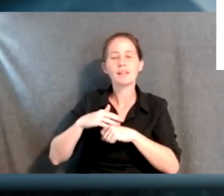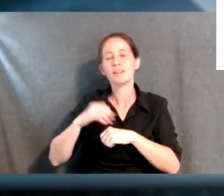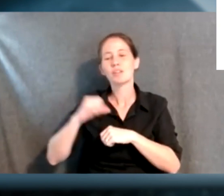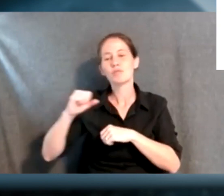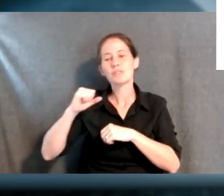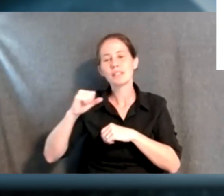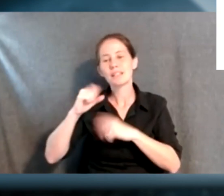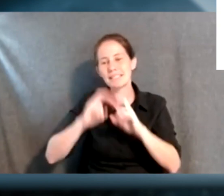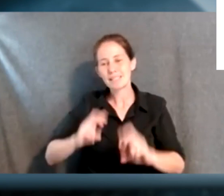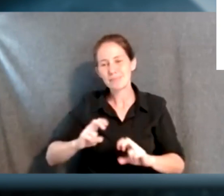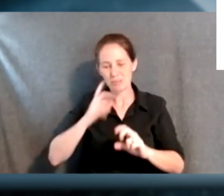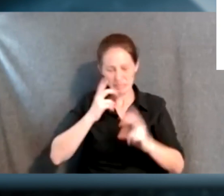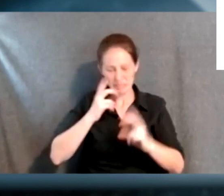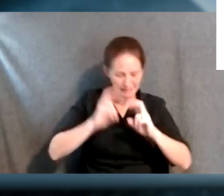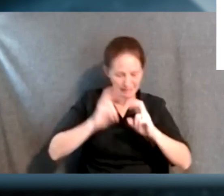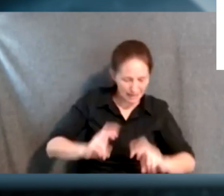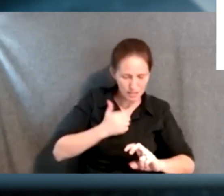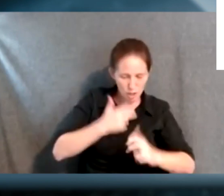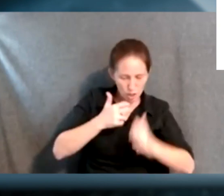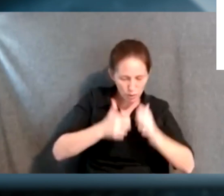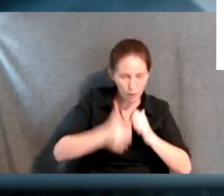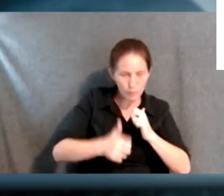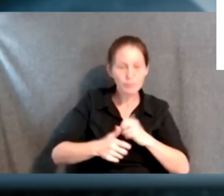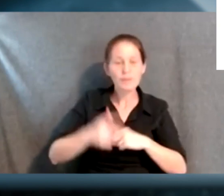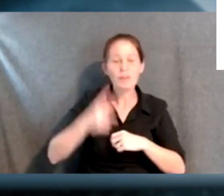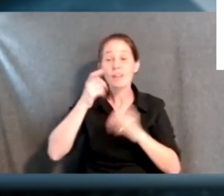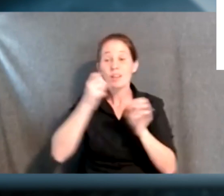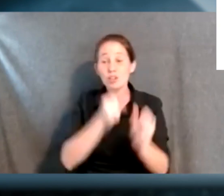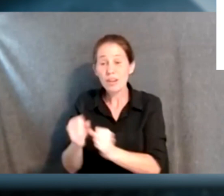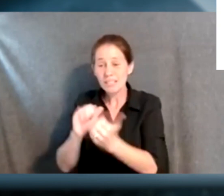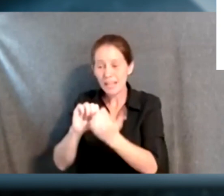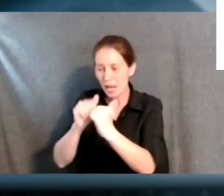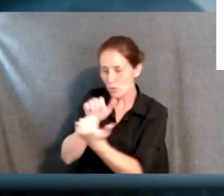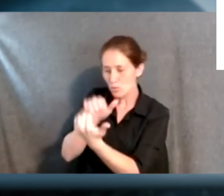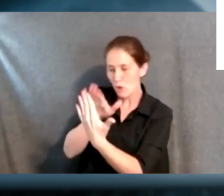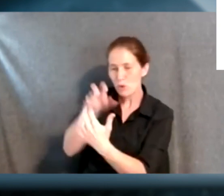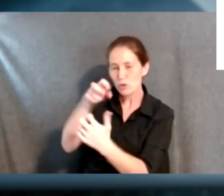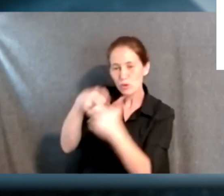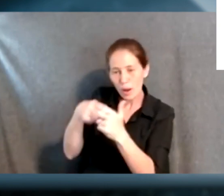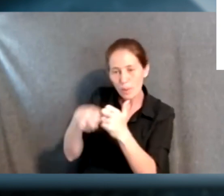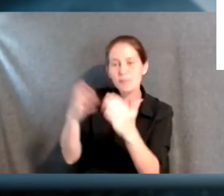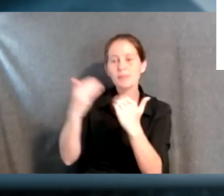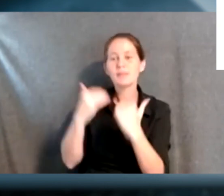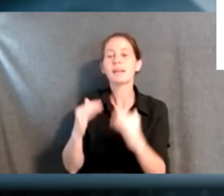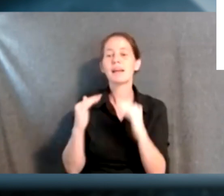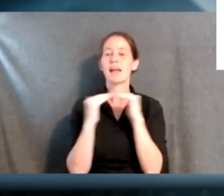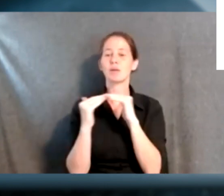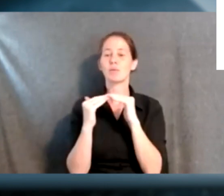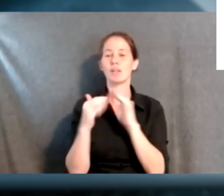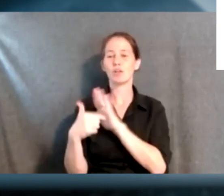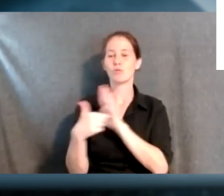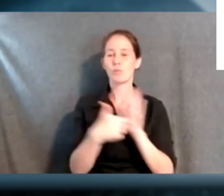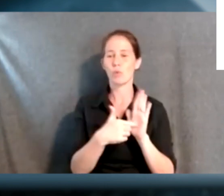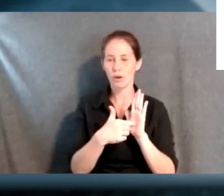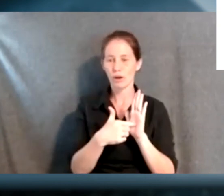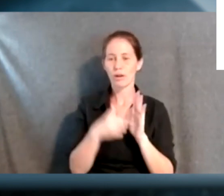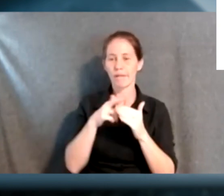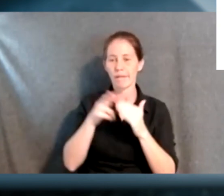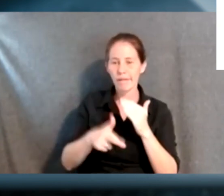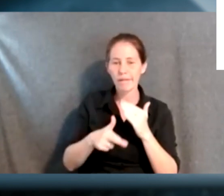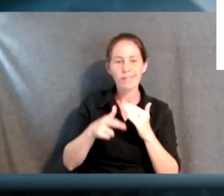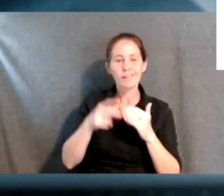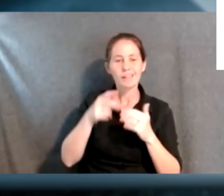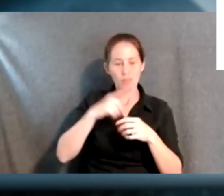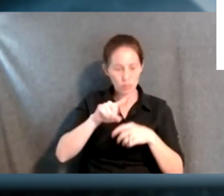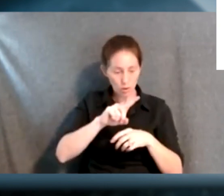our problems are. The resilience strategy was how to address those problems. The equity indicators report was to make sure that, you know, those